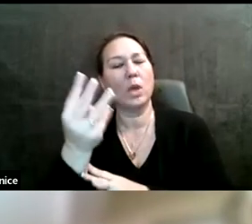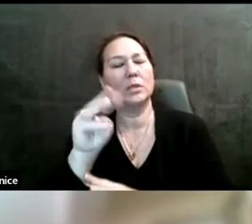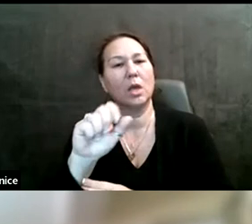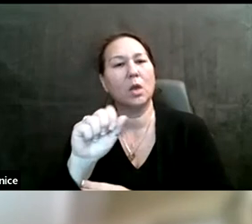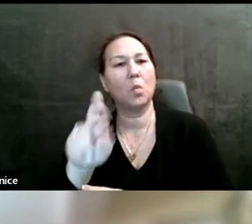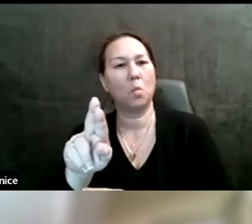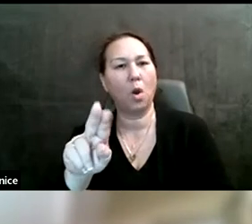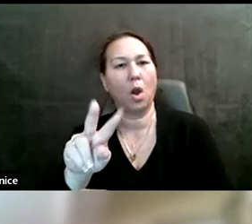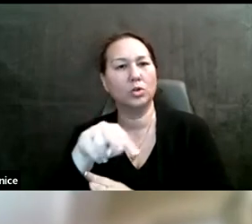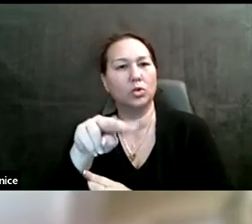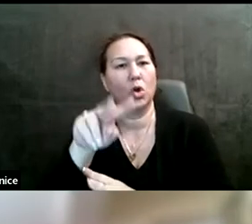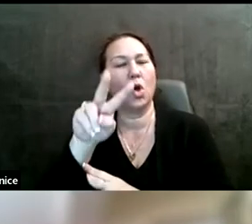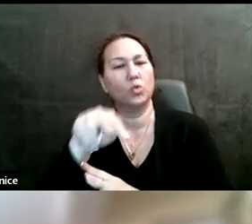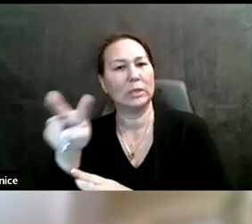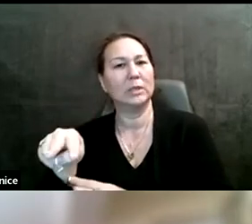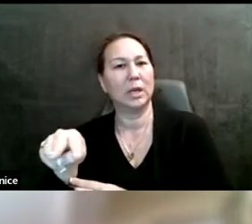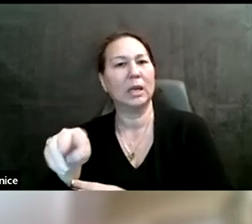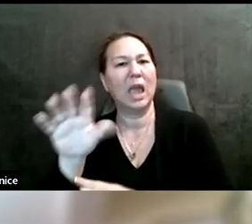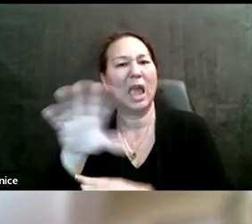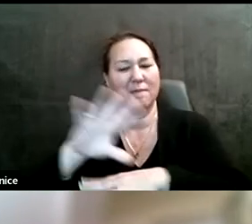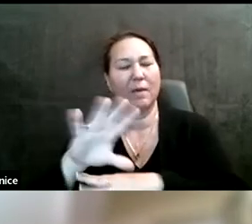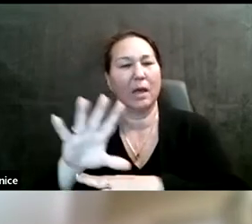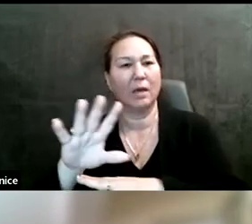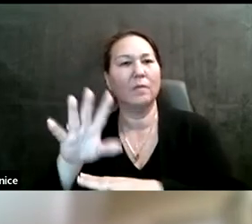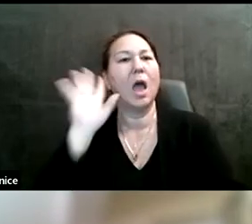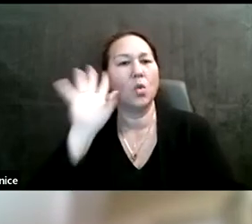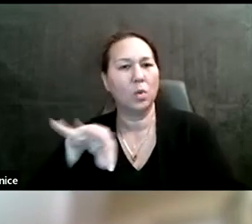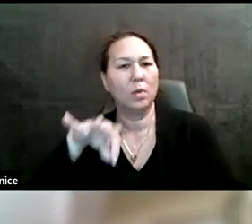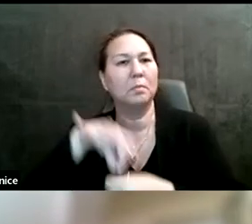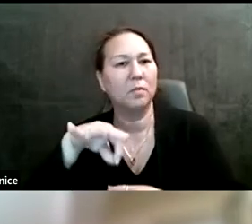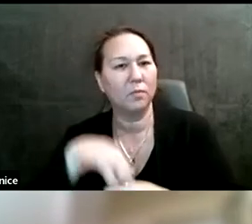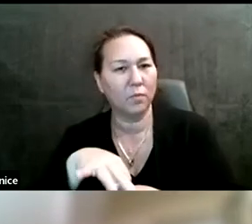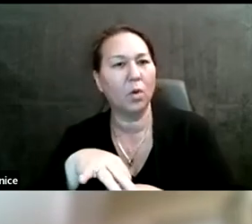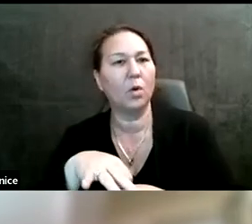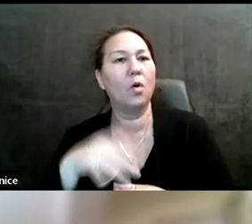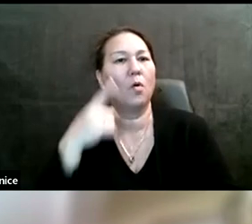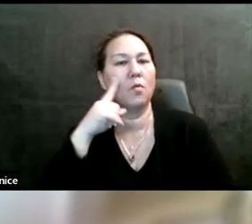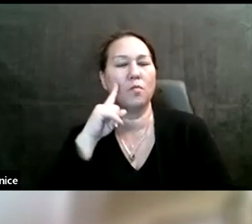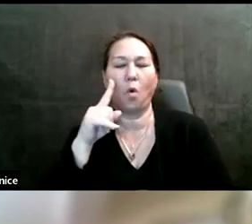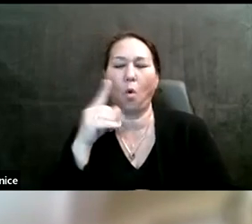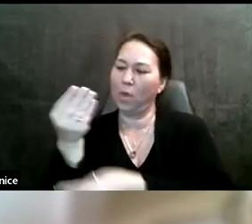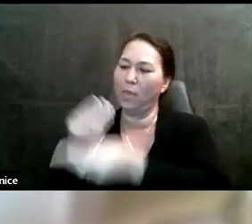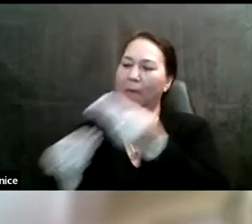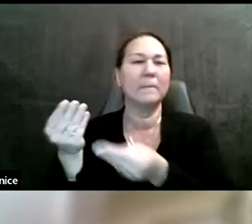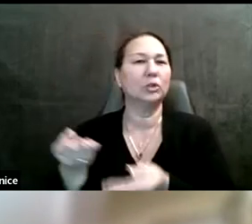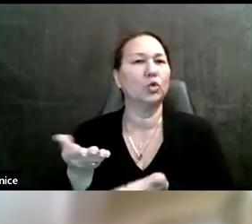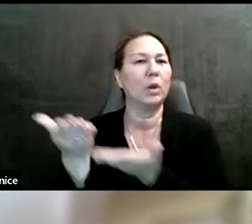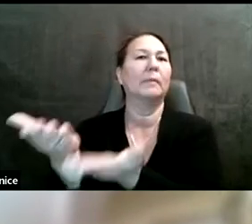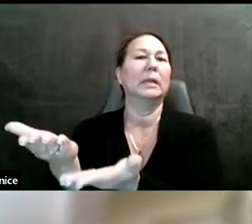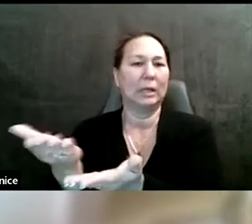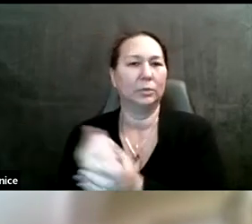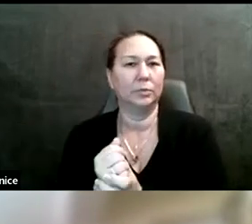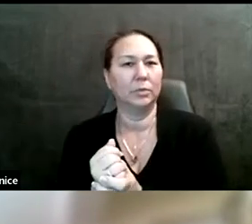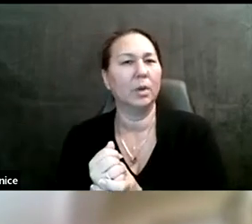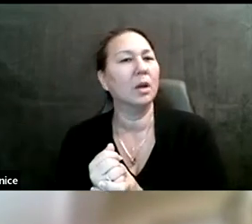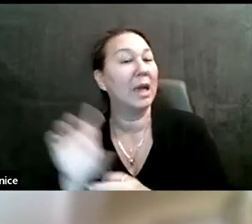PM, at which time the committee will vote on the superintendent's revised fiscal year 24 budget recommendation. If there's